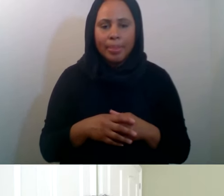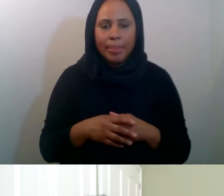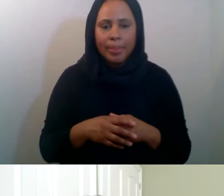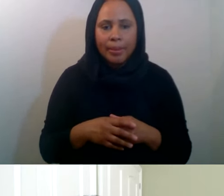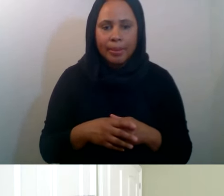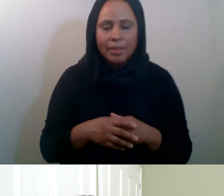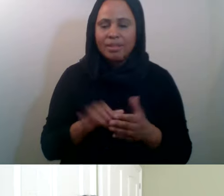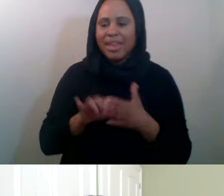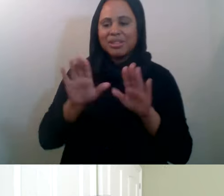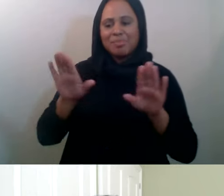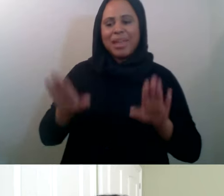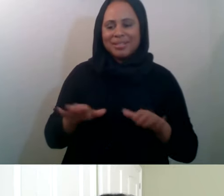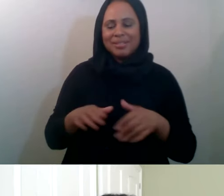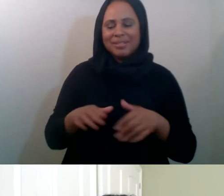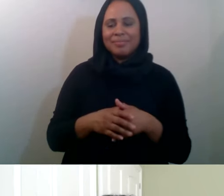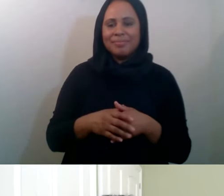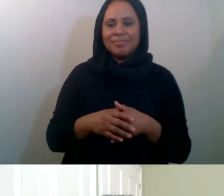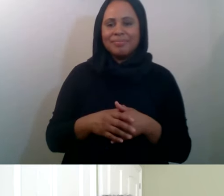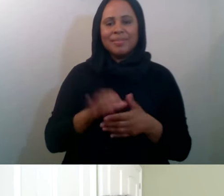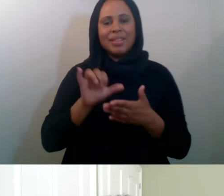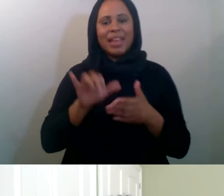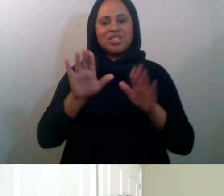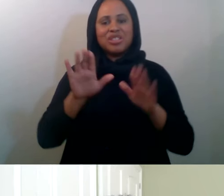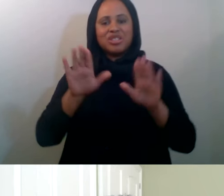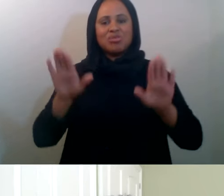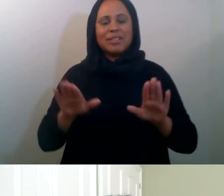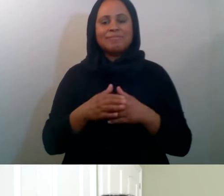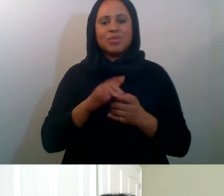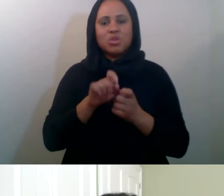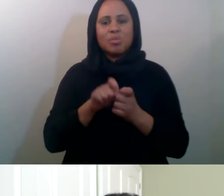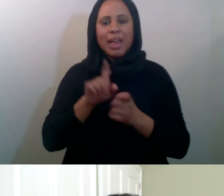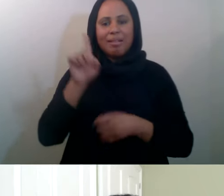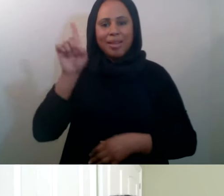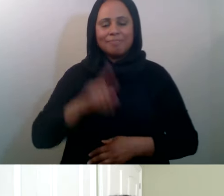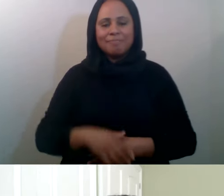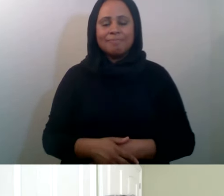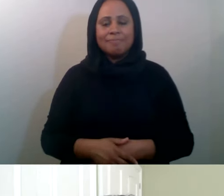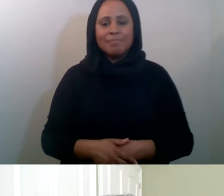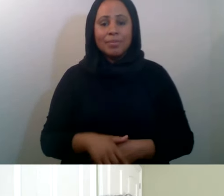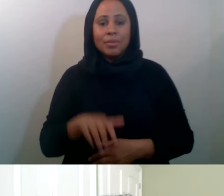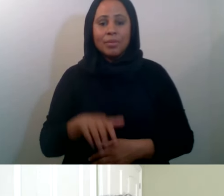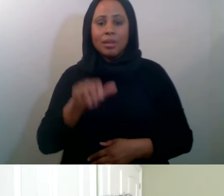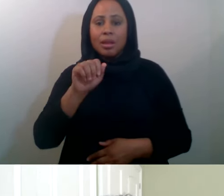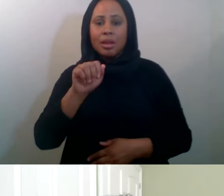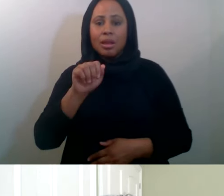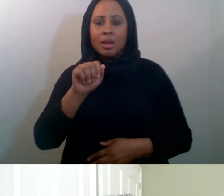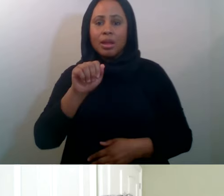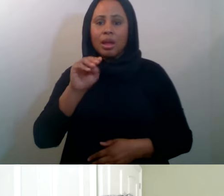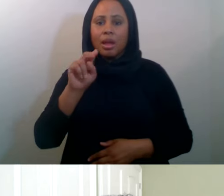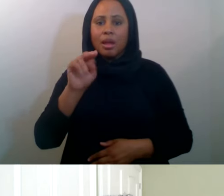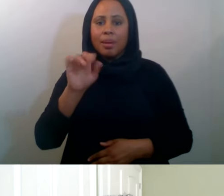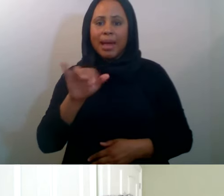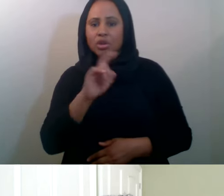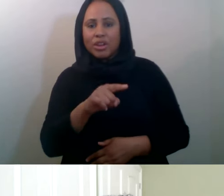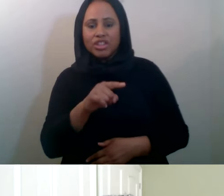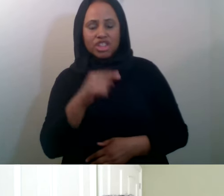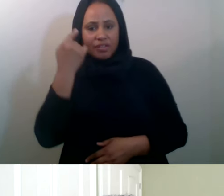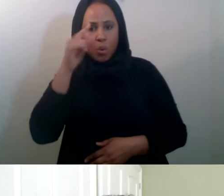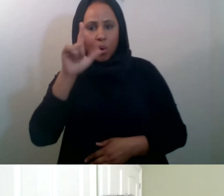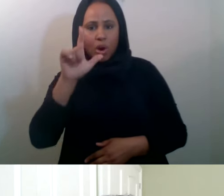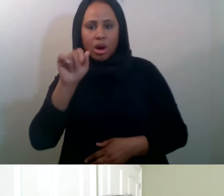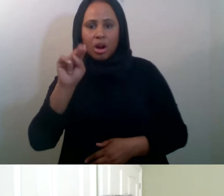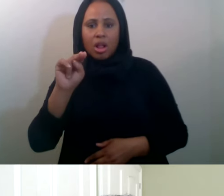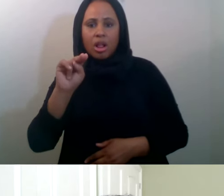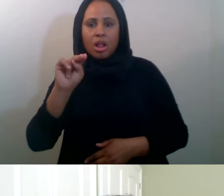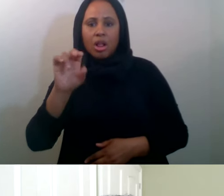That's amazing. That's great. SubhanAllah. I might have questions for you for, for, uh, for LaunchGood. Would donating